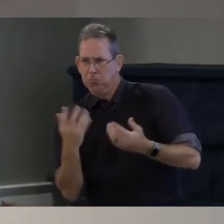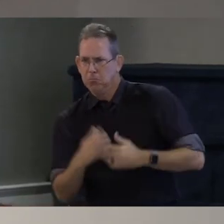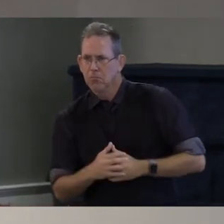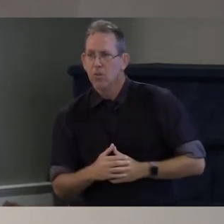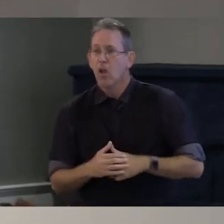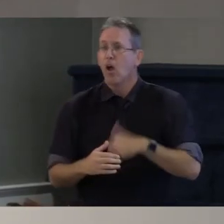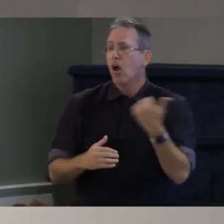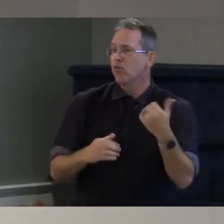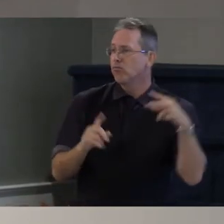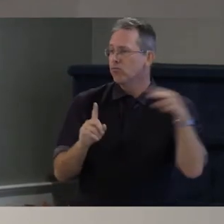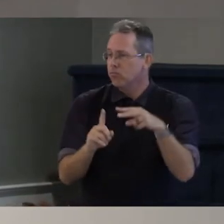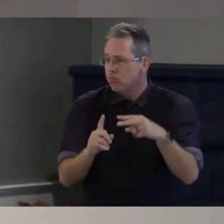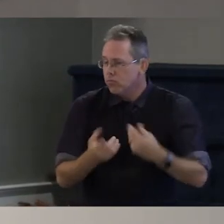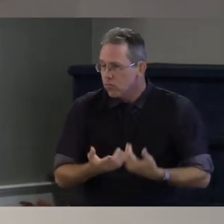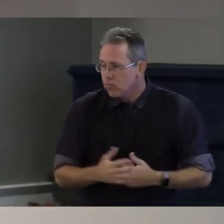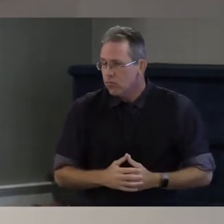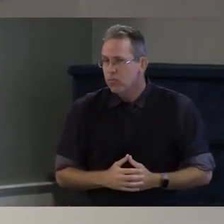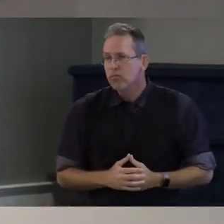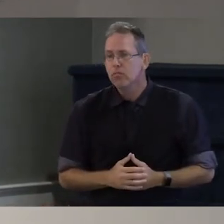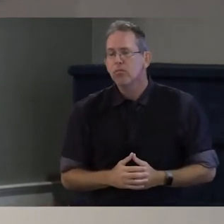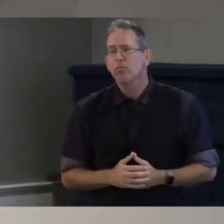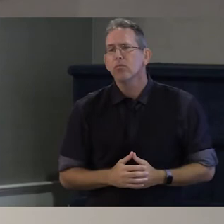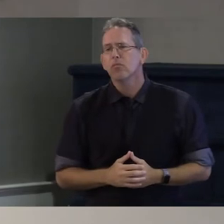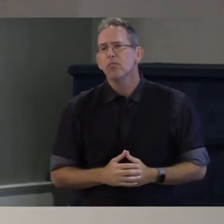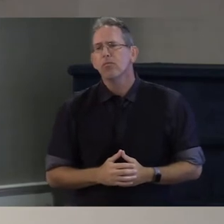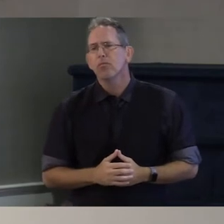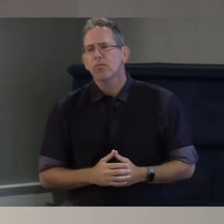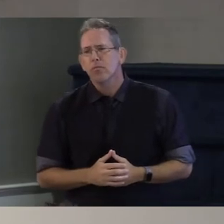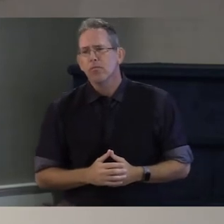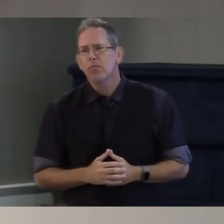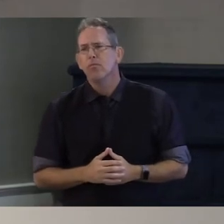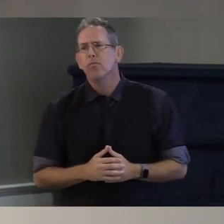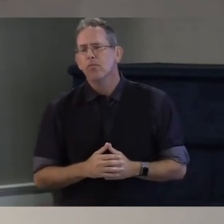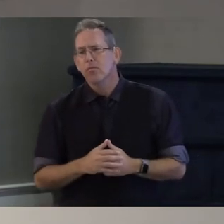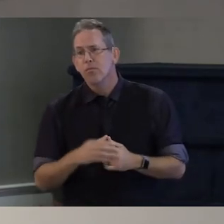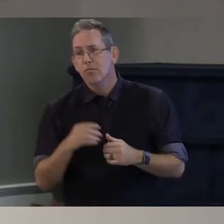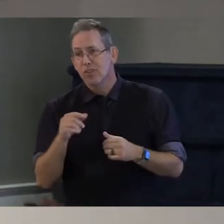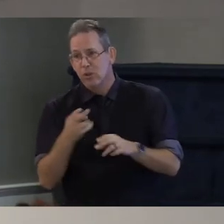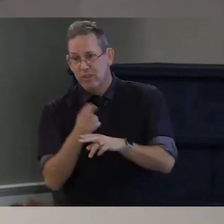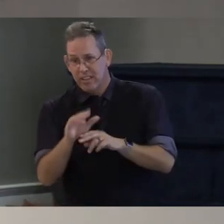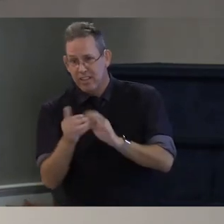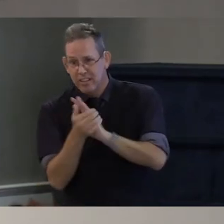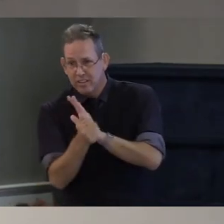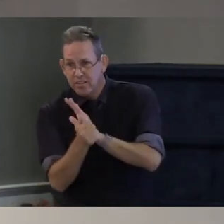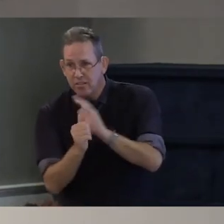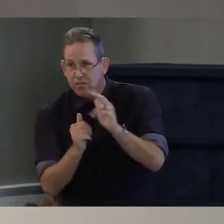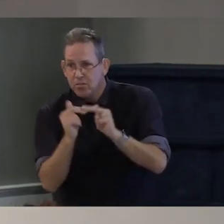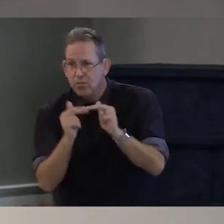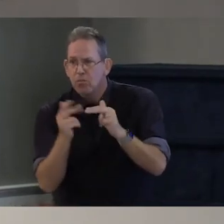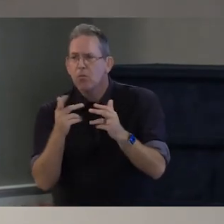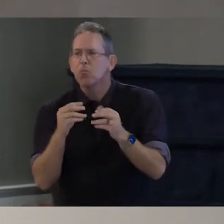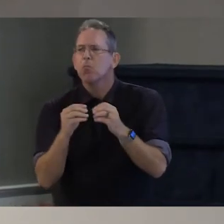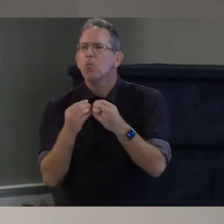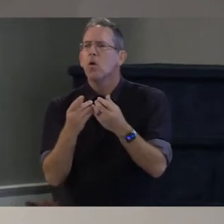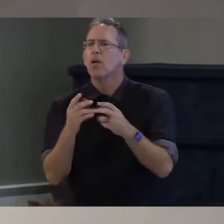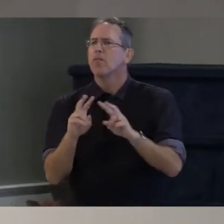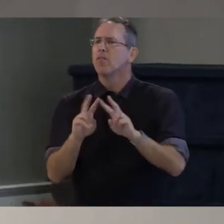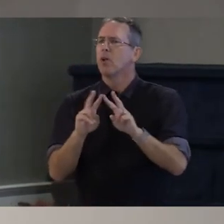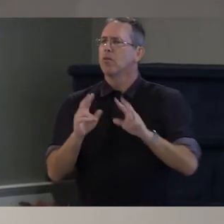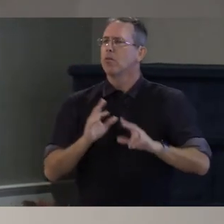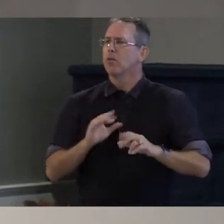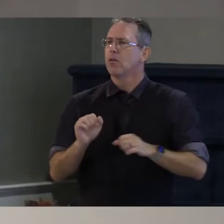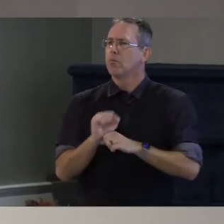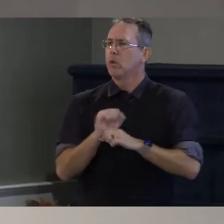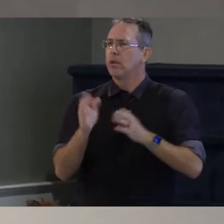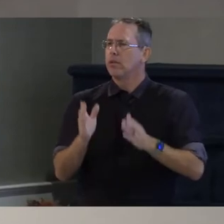these skills often becomes um more valuable than the service providers that they work for